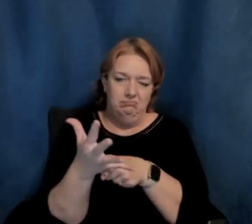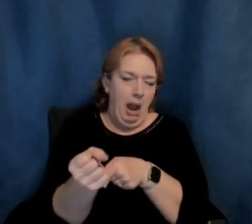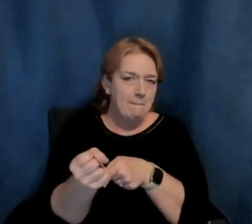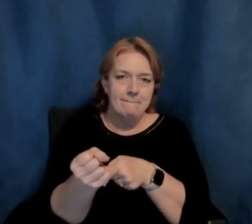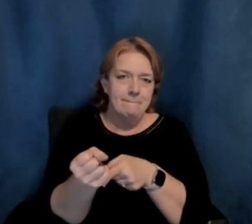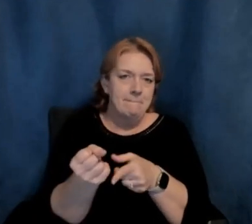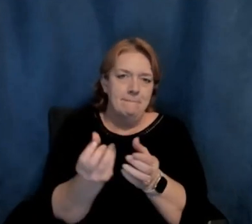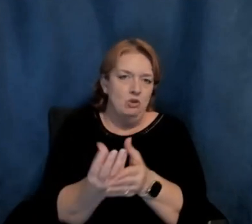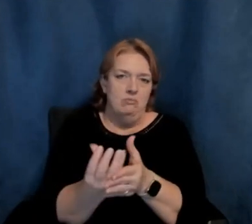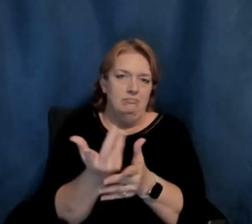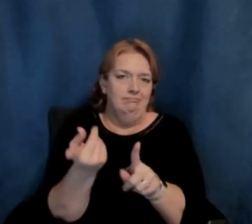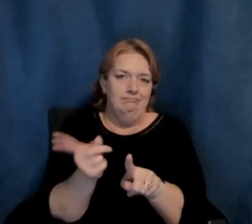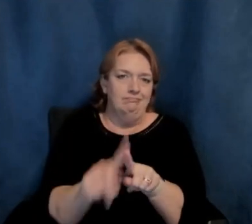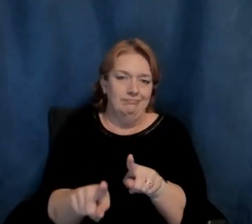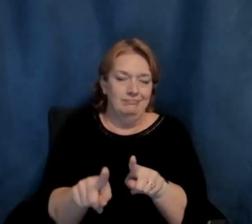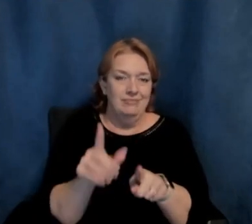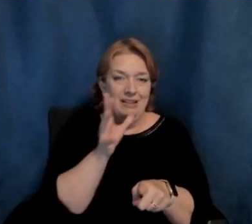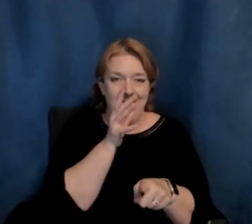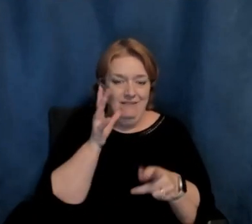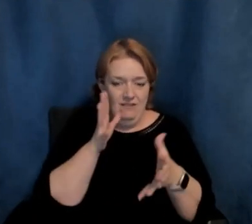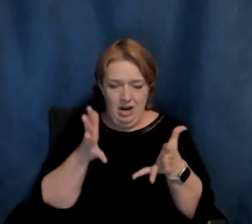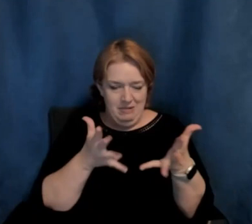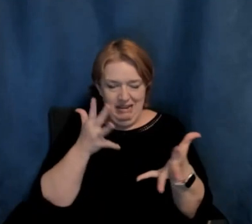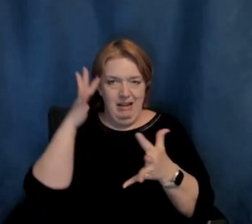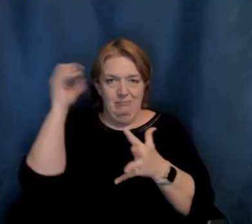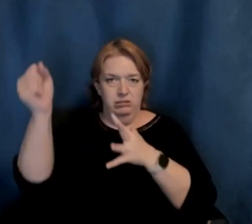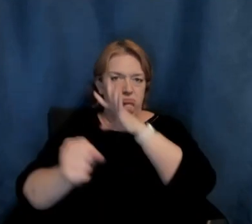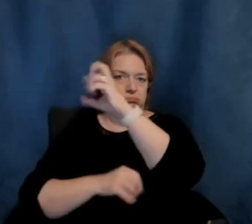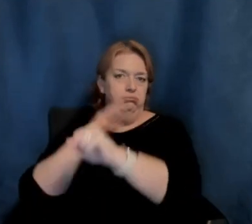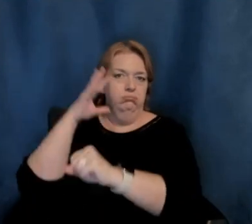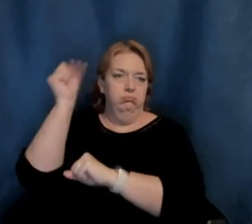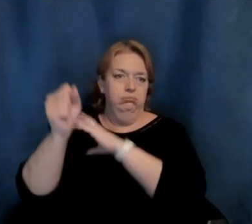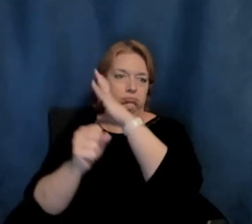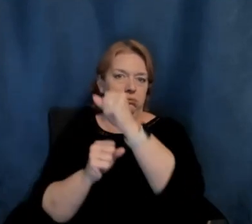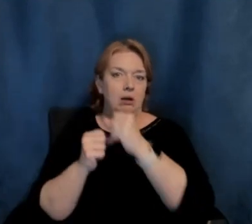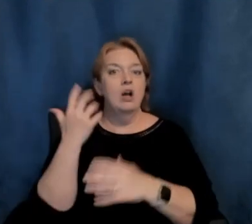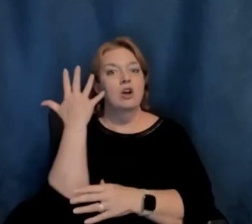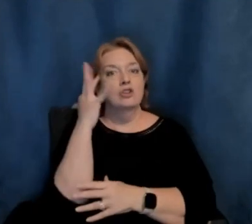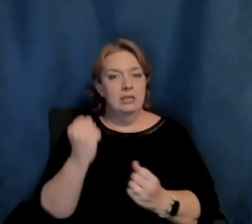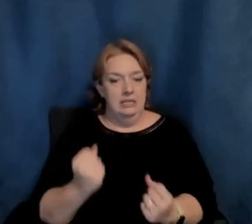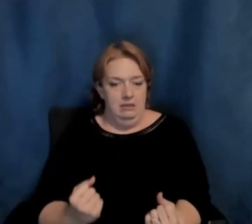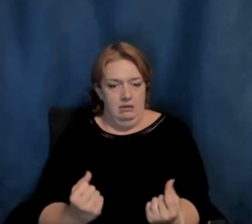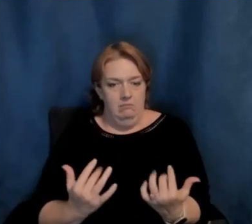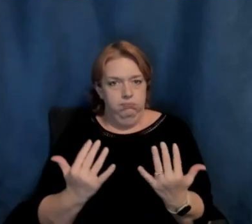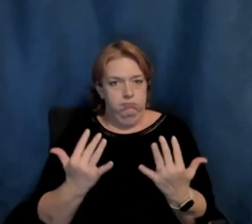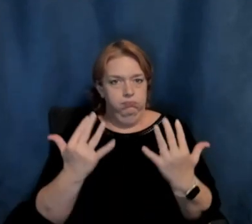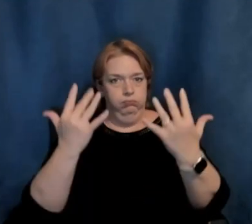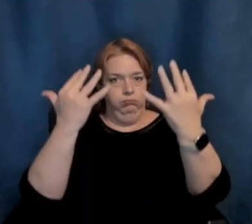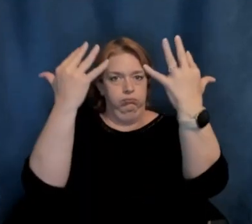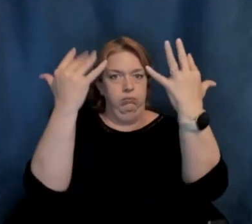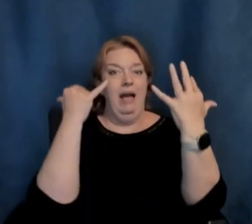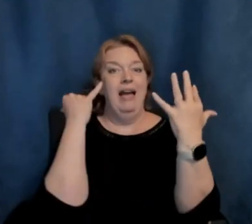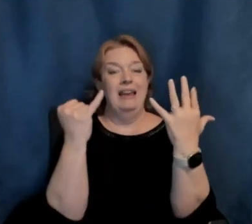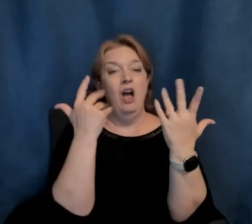So farmers were abandoning their farms and saplings were growing up in their place. And now those saplings